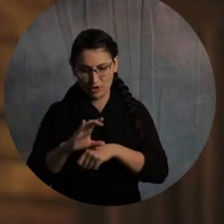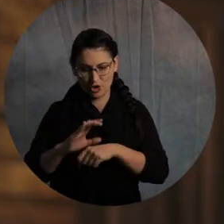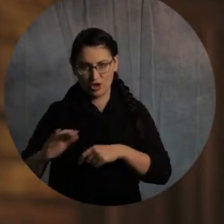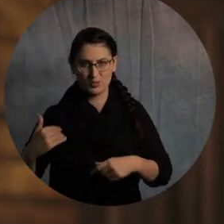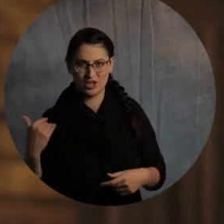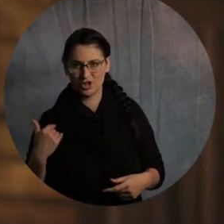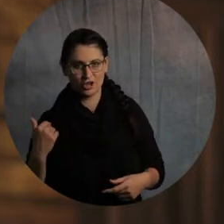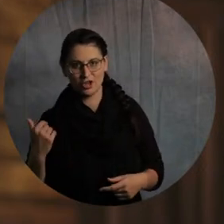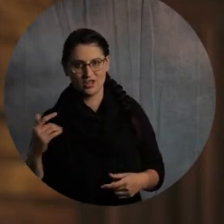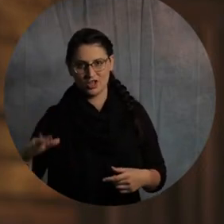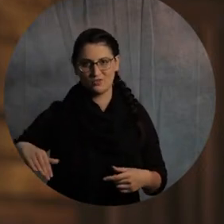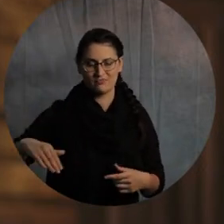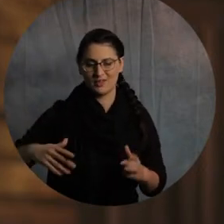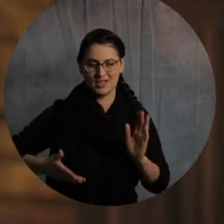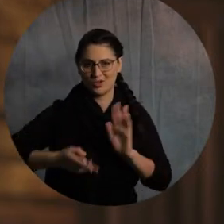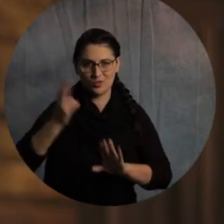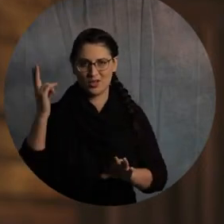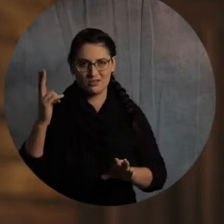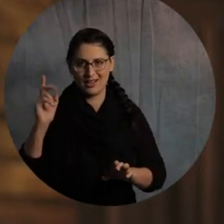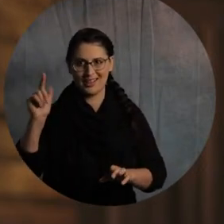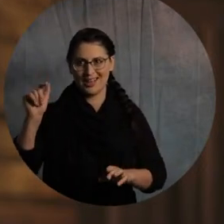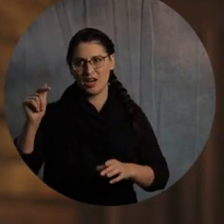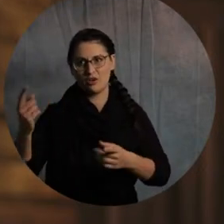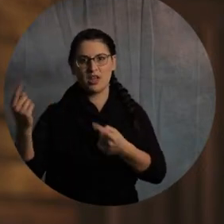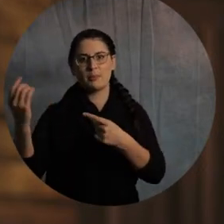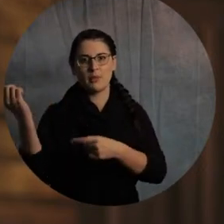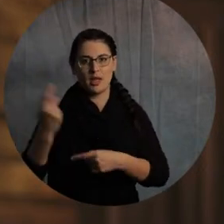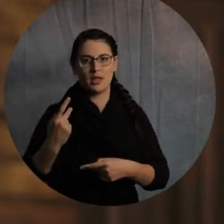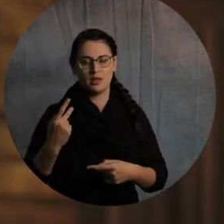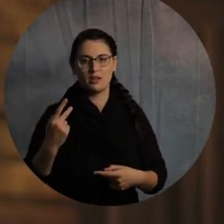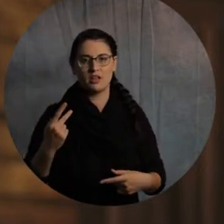which person they need to be looking at. They don't know John's book in the Bible yet.